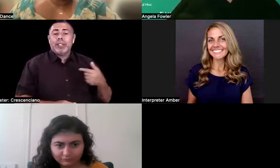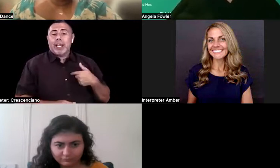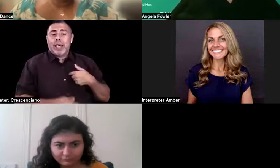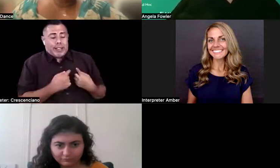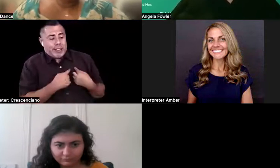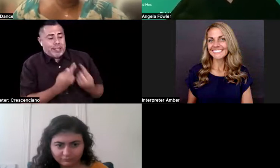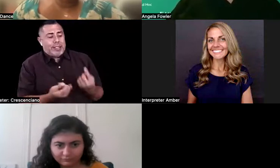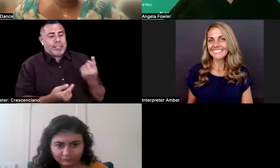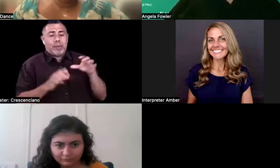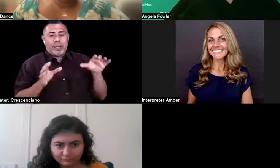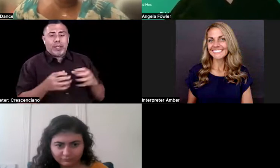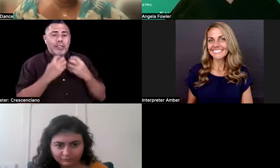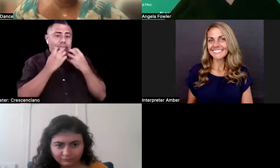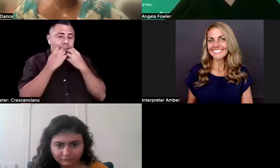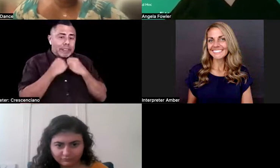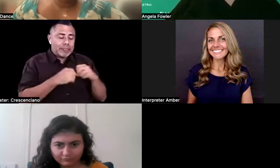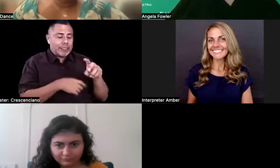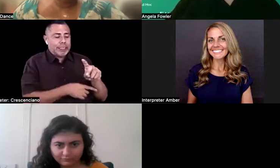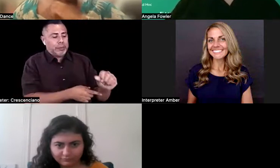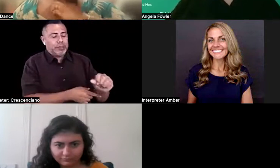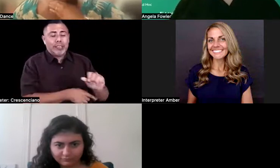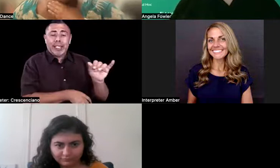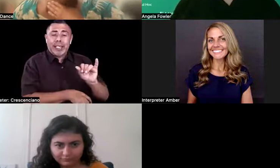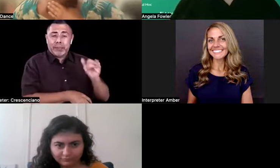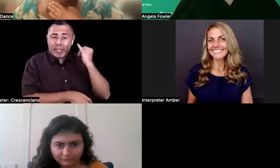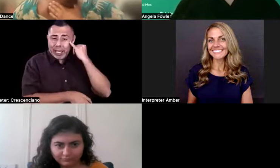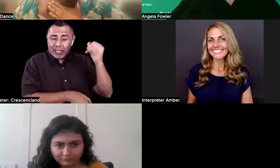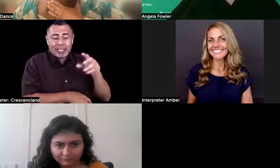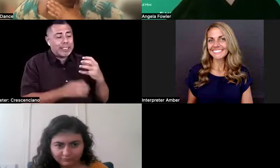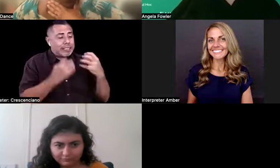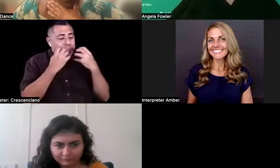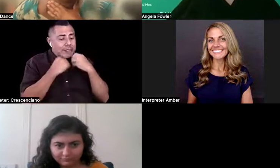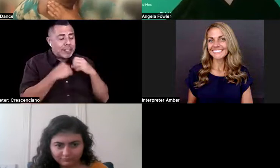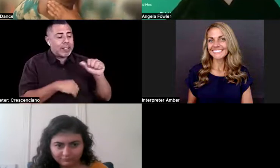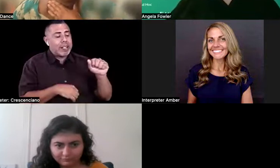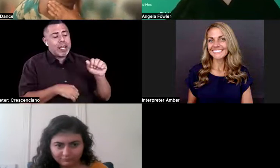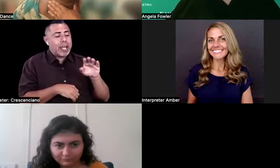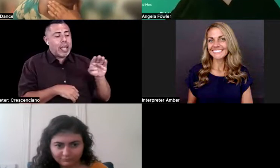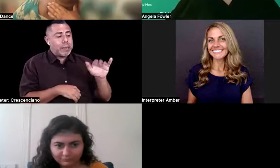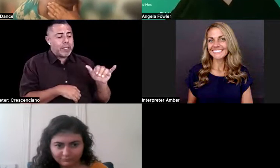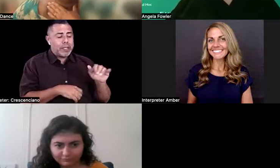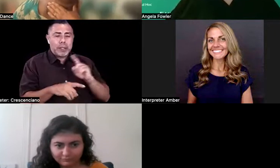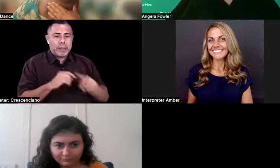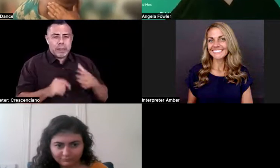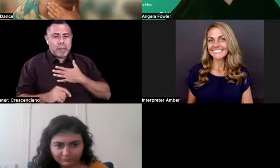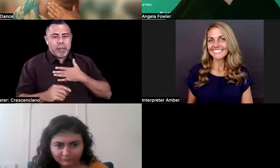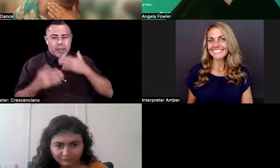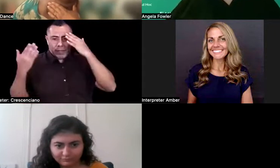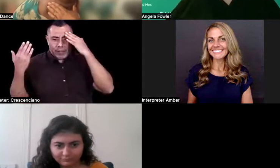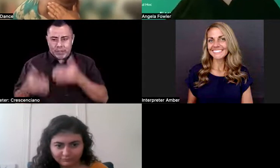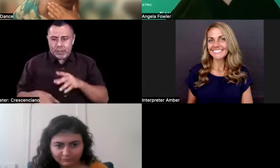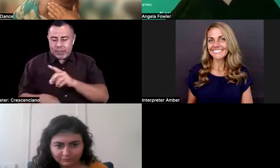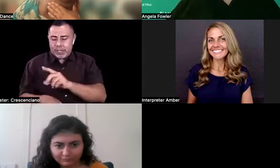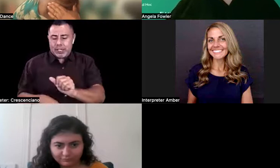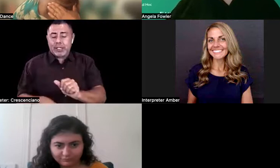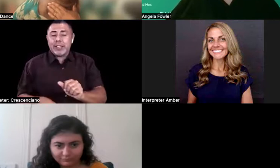of like dear Abby, but it's all about disability. So that's how you create, like people remember those things, right?